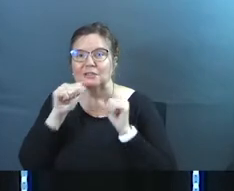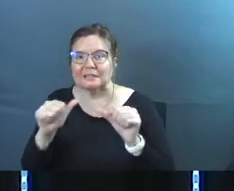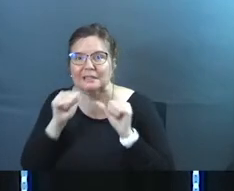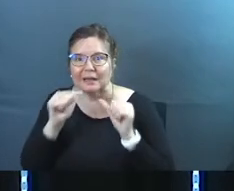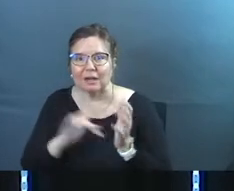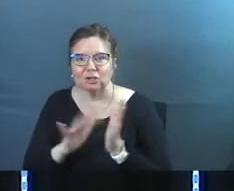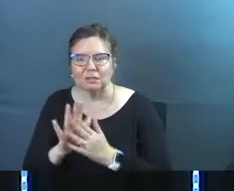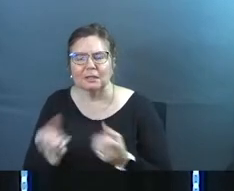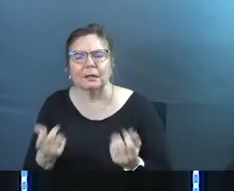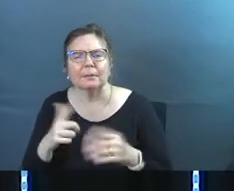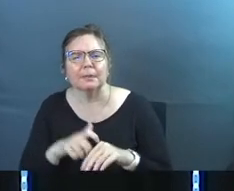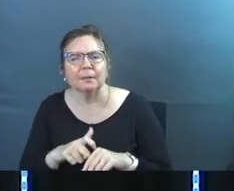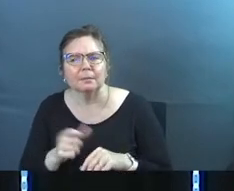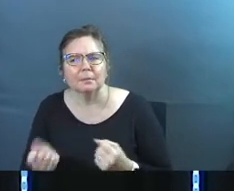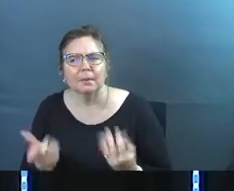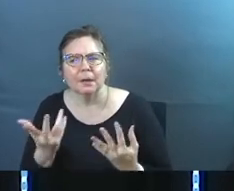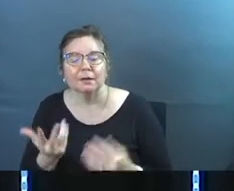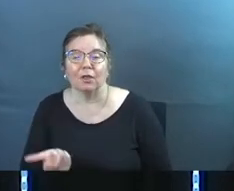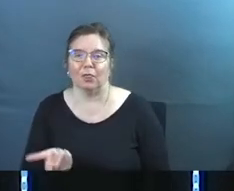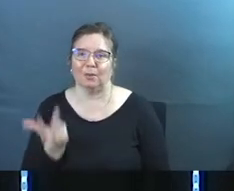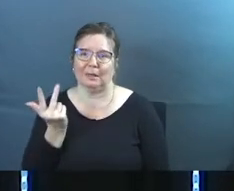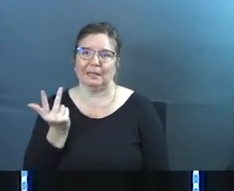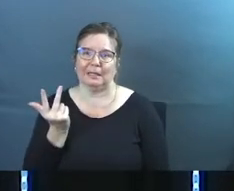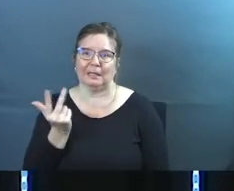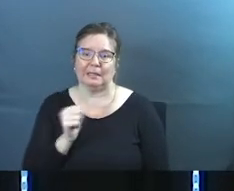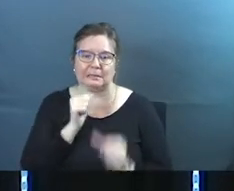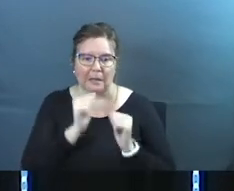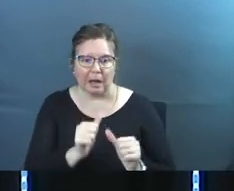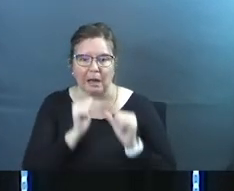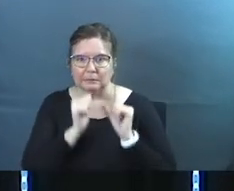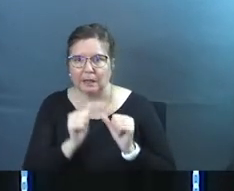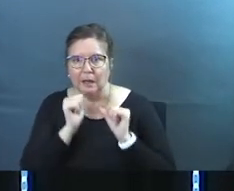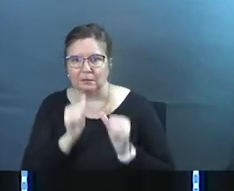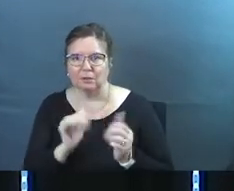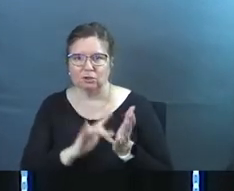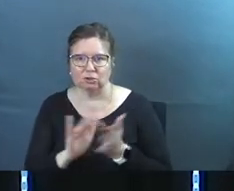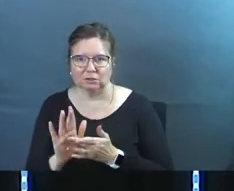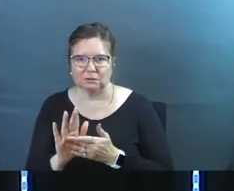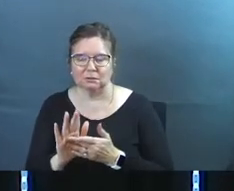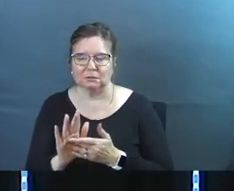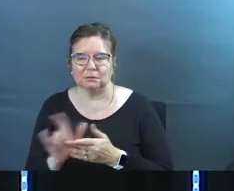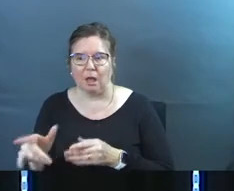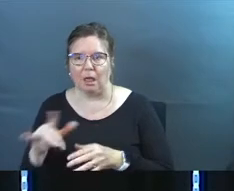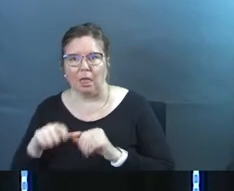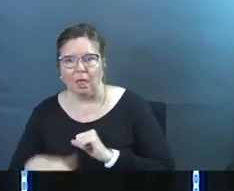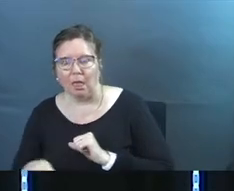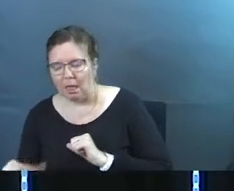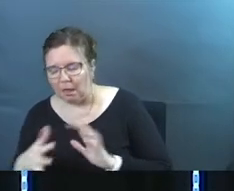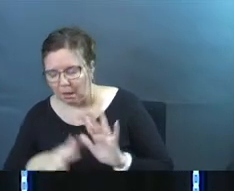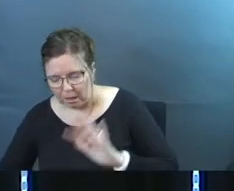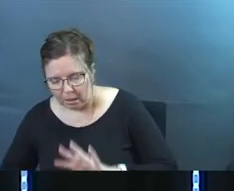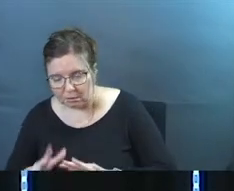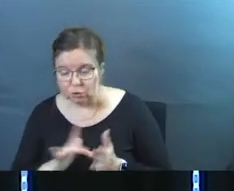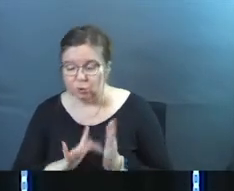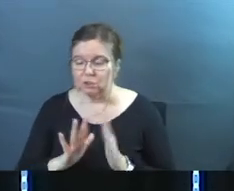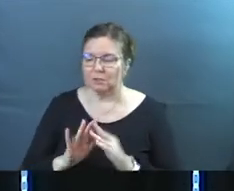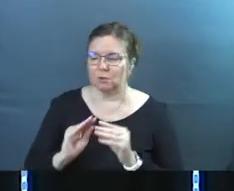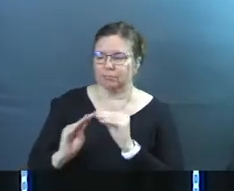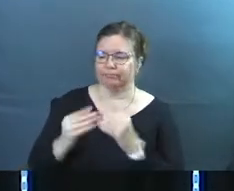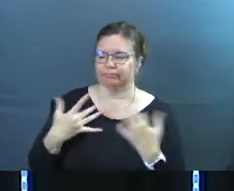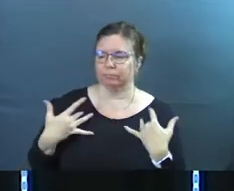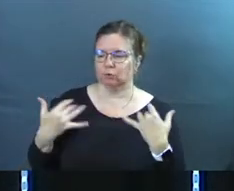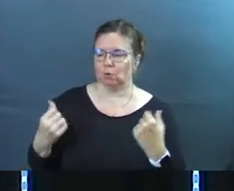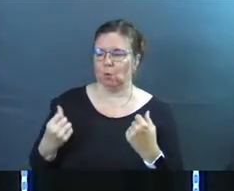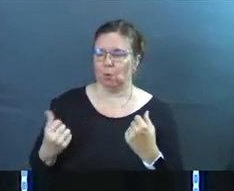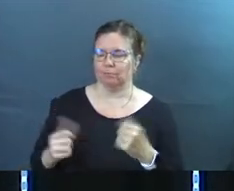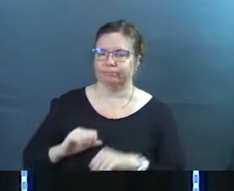Jesus how many times? Three times he denied Jesus. And Jesus goes to restore him into ministry. And Jesus is